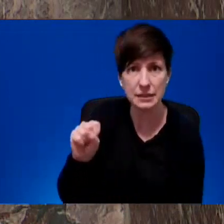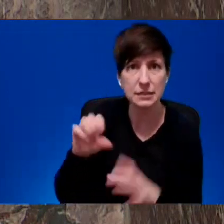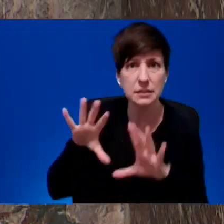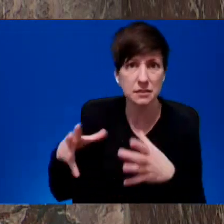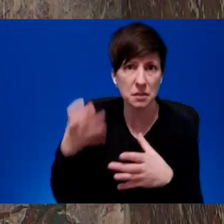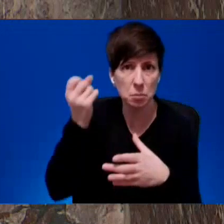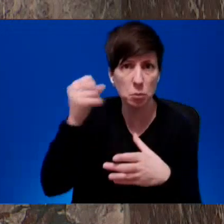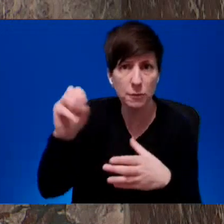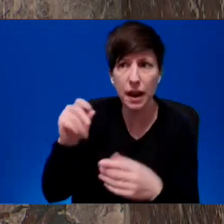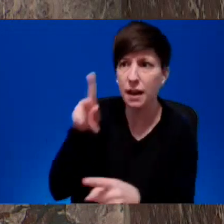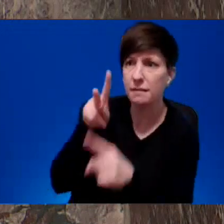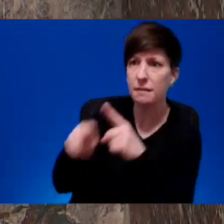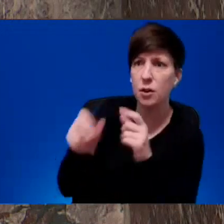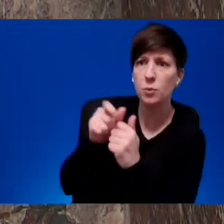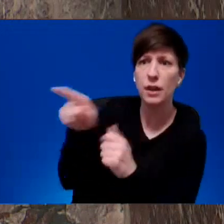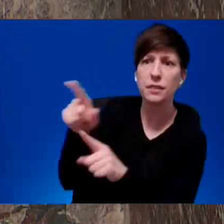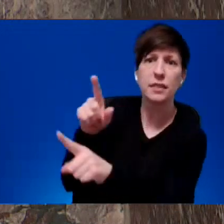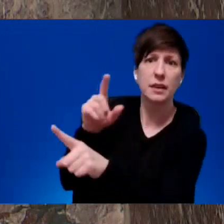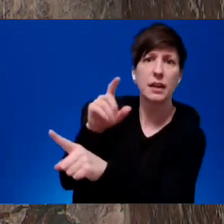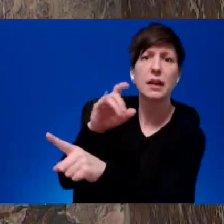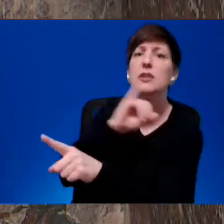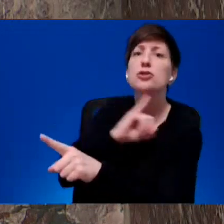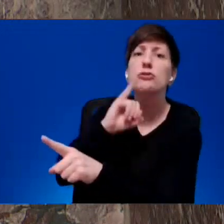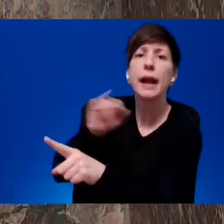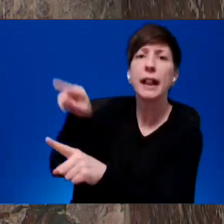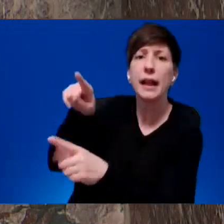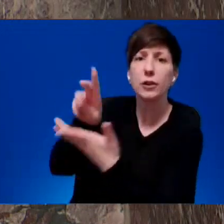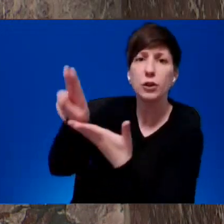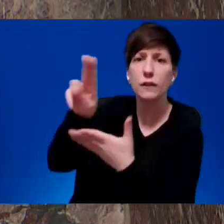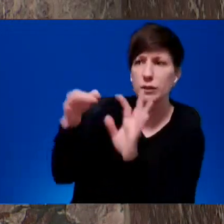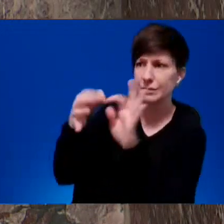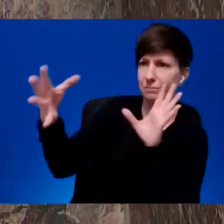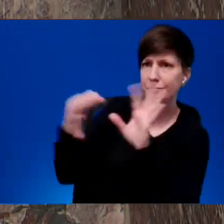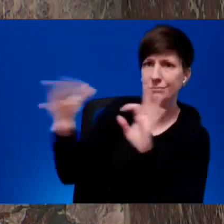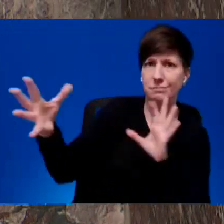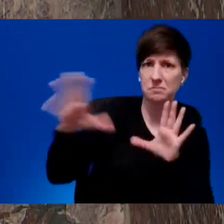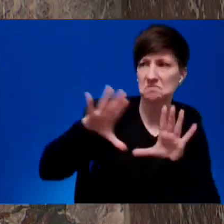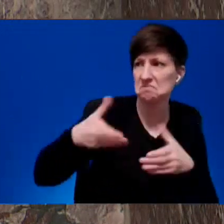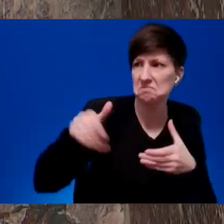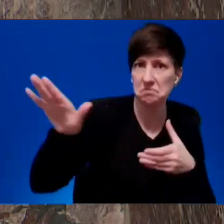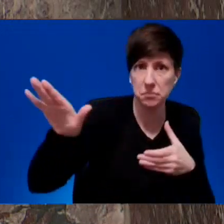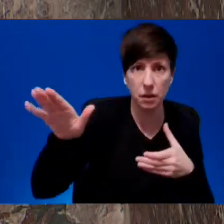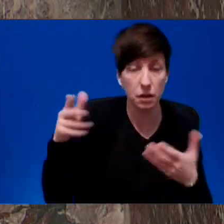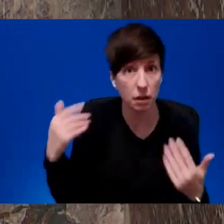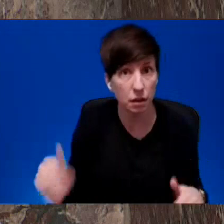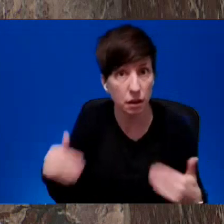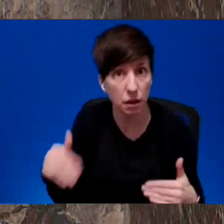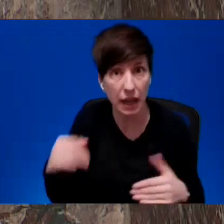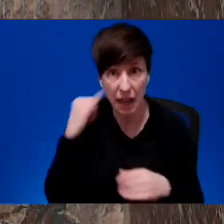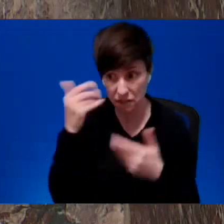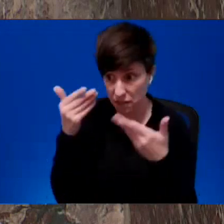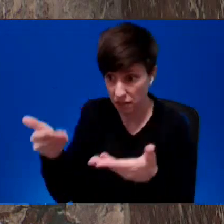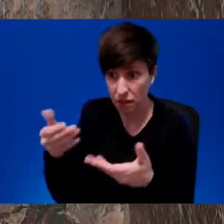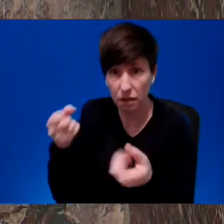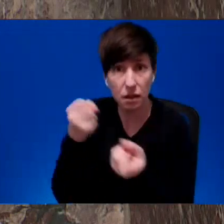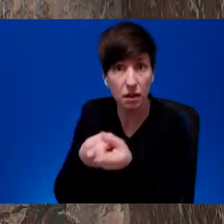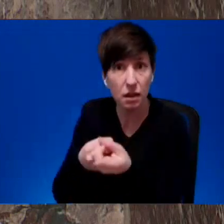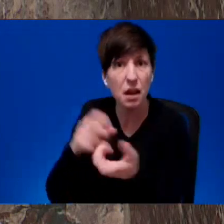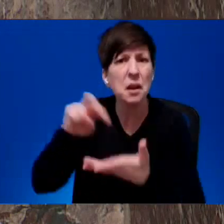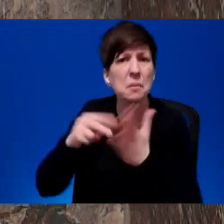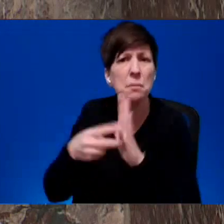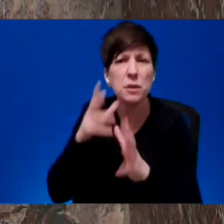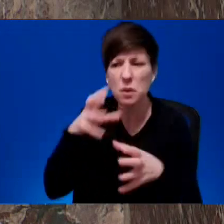This move will not only divide students but will foster and fuel anti-Semitism on UBC's campus.